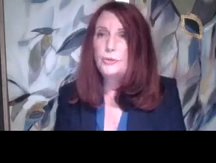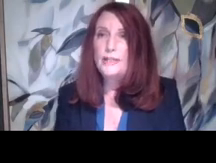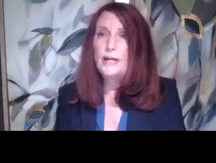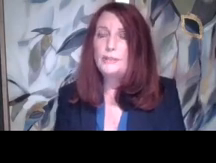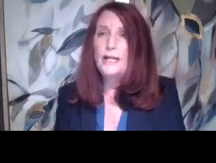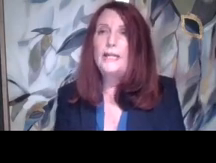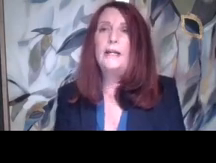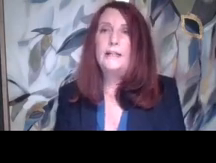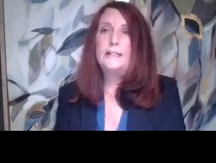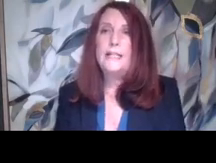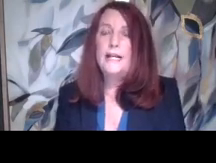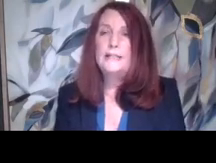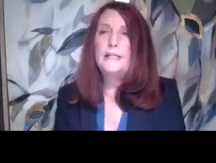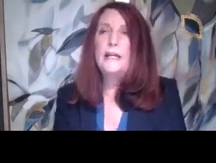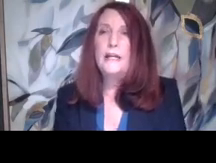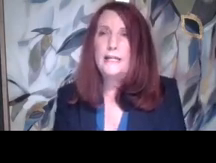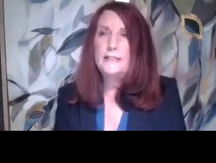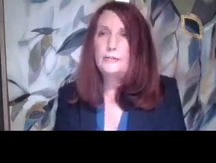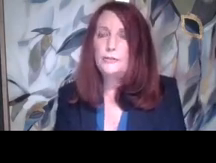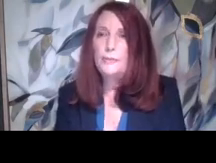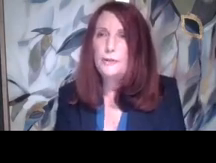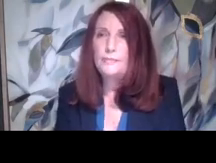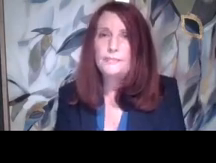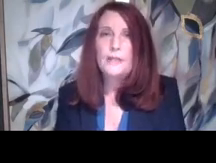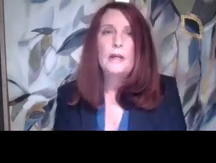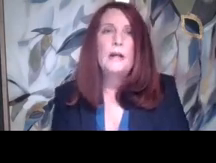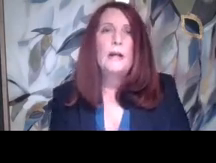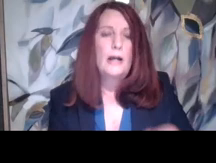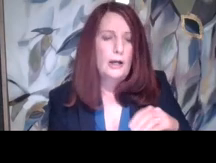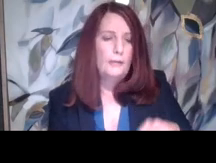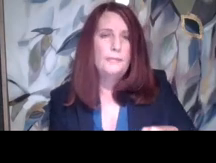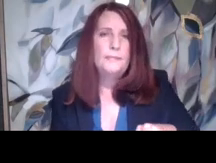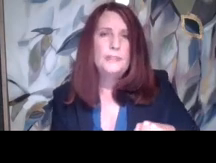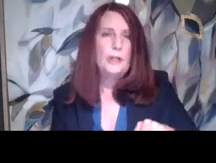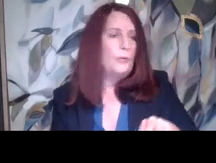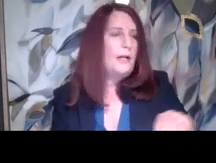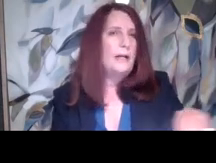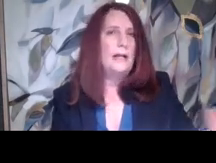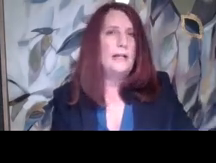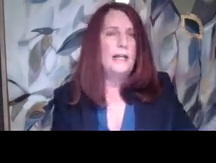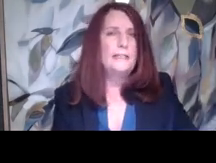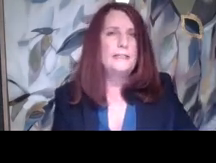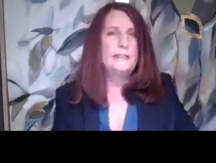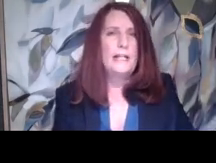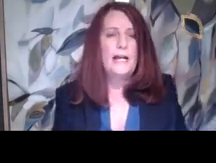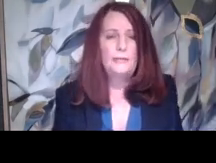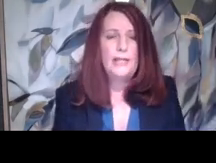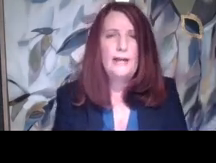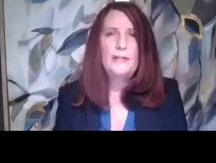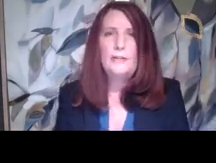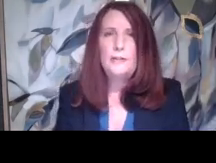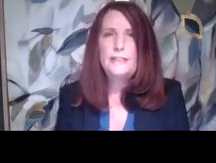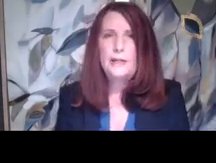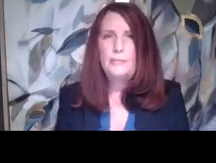to enjoy that play unless he has an ASL interpreter. Um, so a next slide,